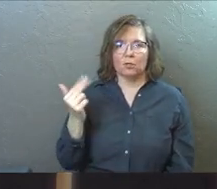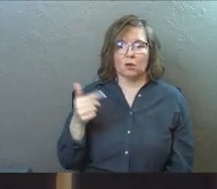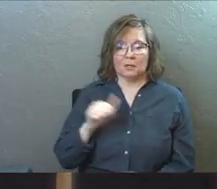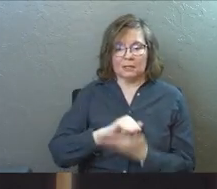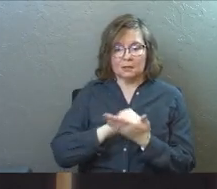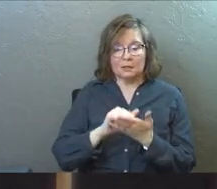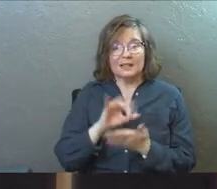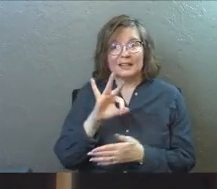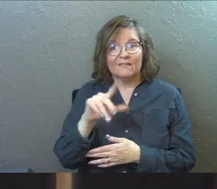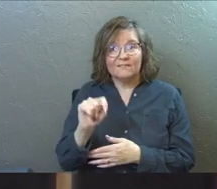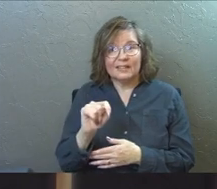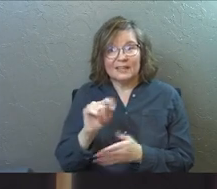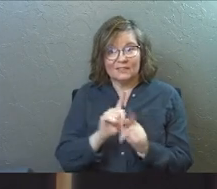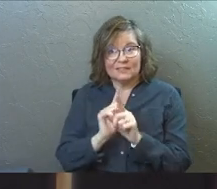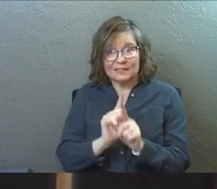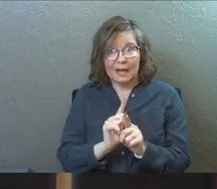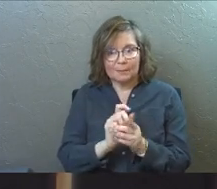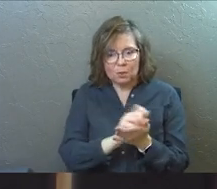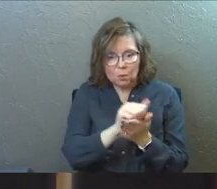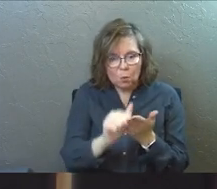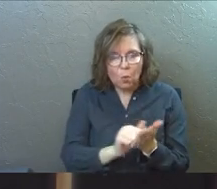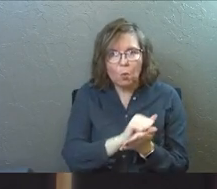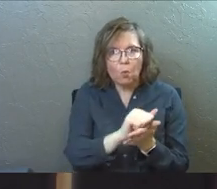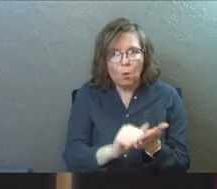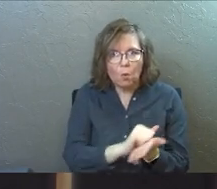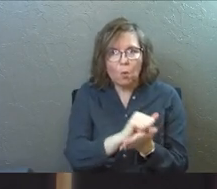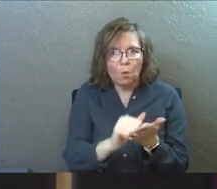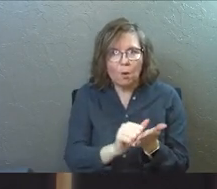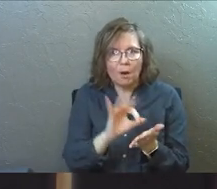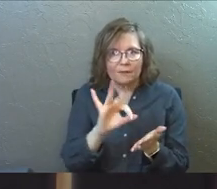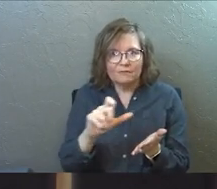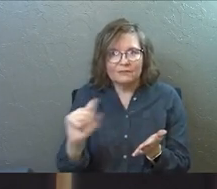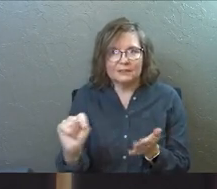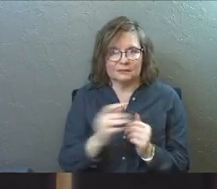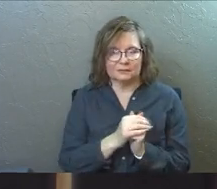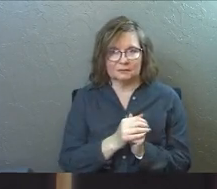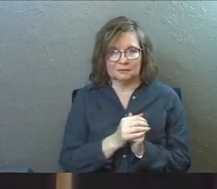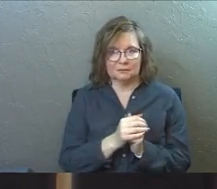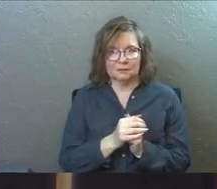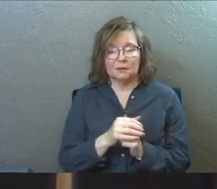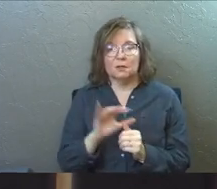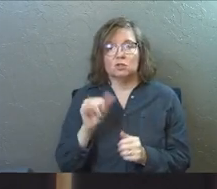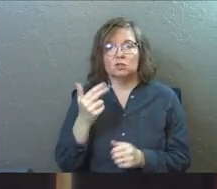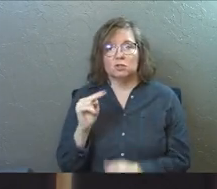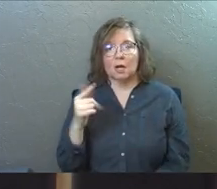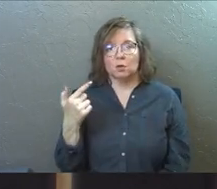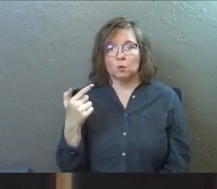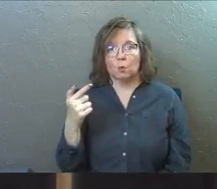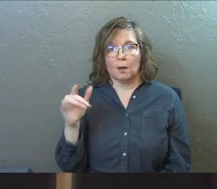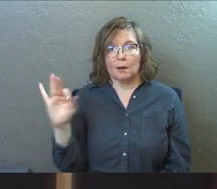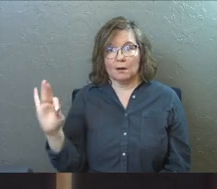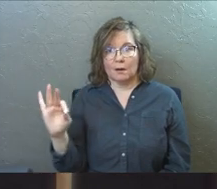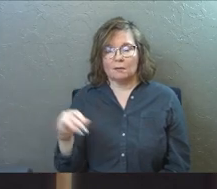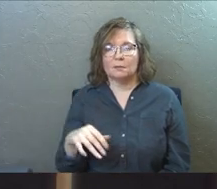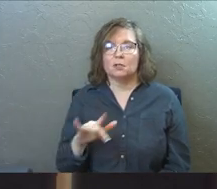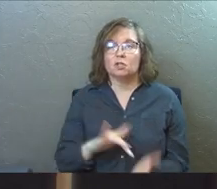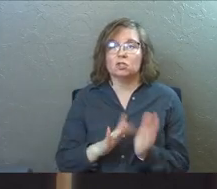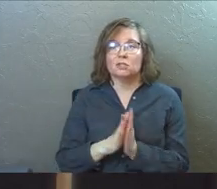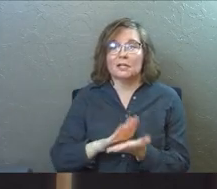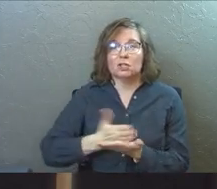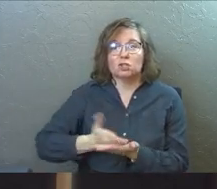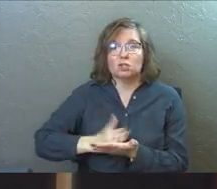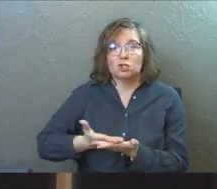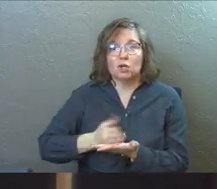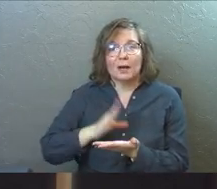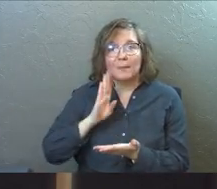he washed the feet of his disciples. We're going to talk about that text later on. John chapter 21, verse nine, Jesus cooked breakfast